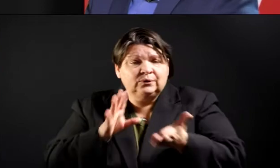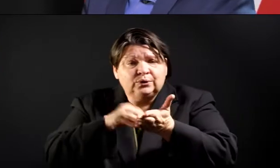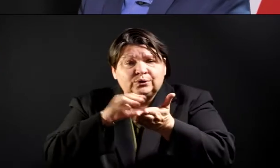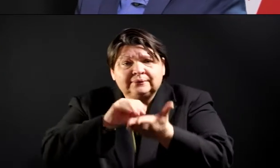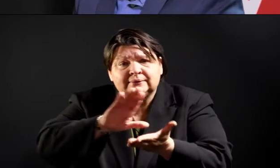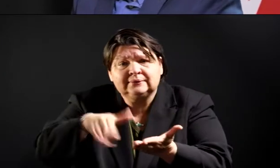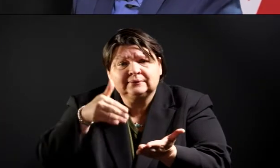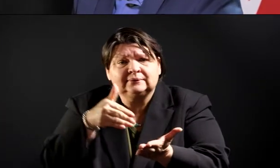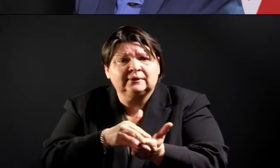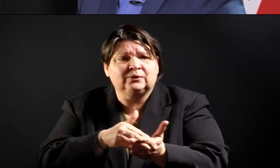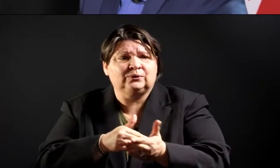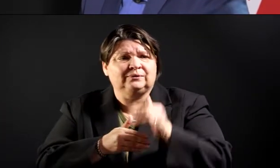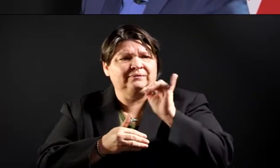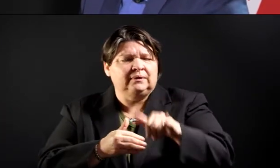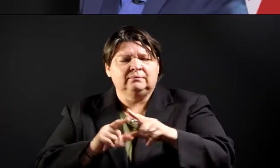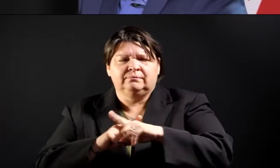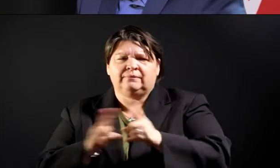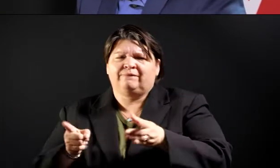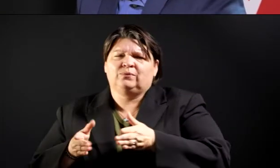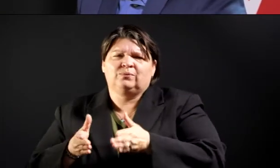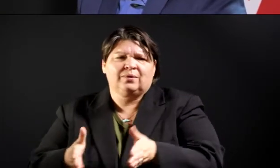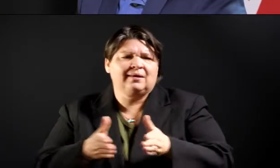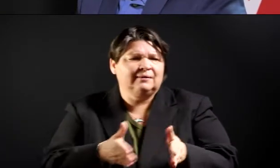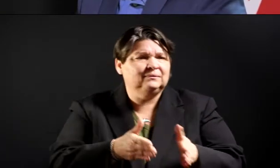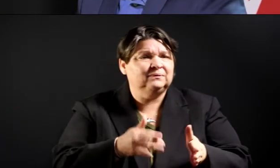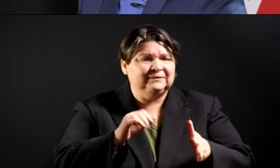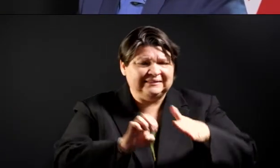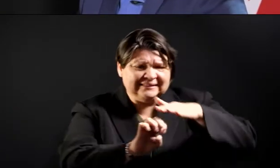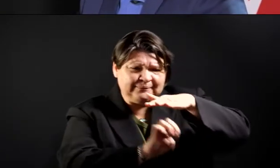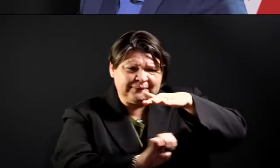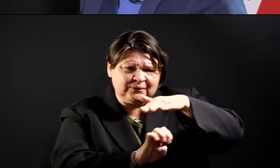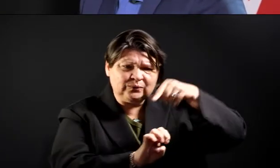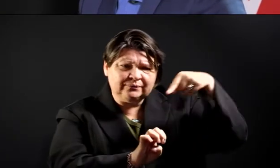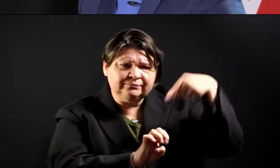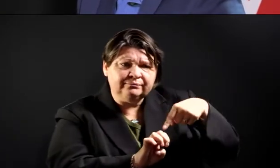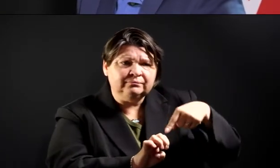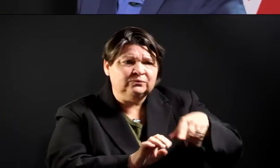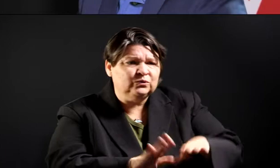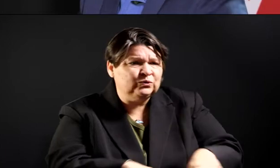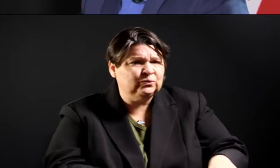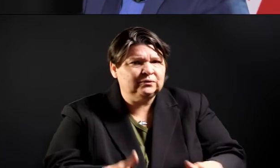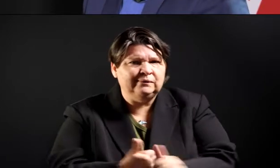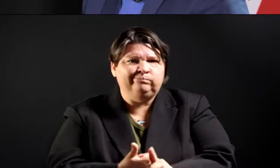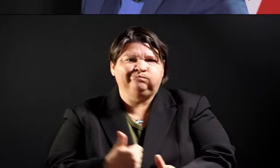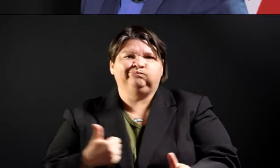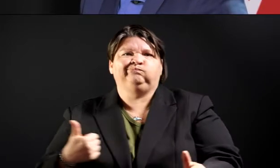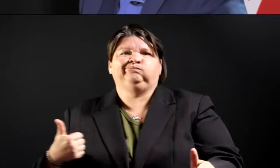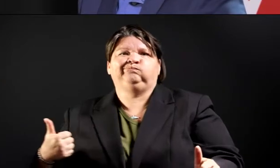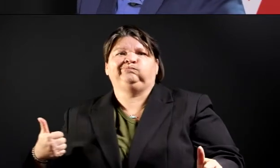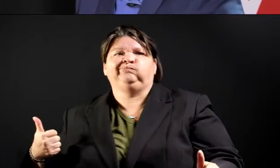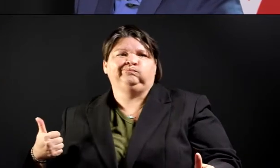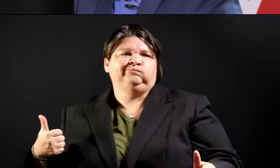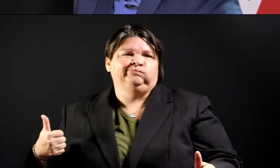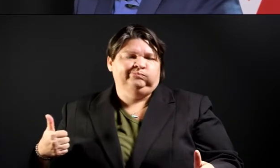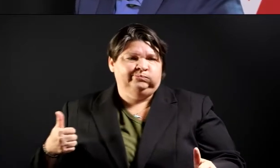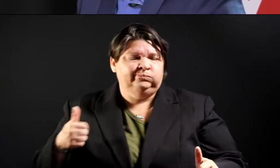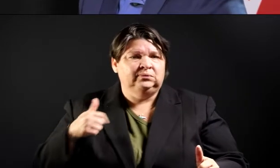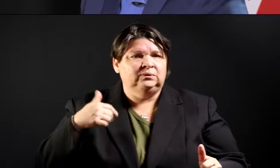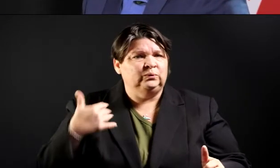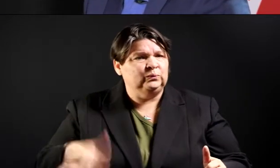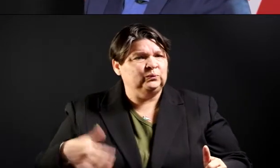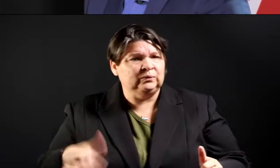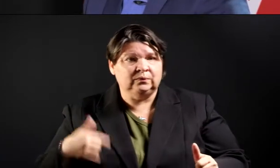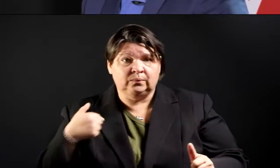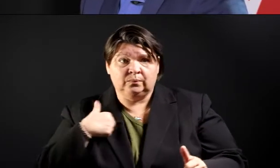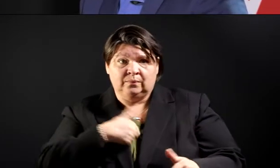allow elementary school children to fall behind in their learning. So, this is something that our advisory committee takes very seriously,